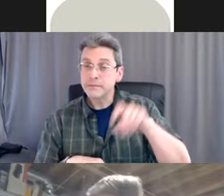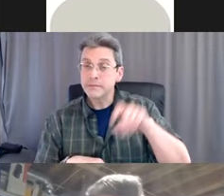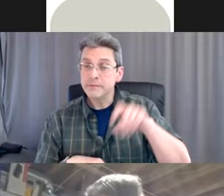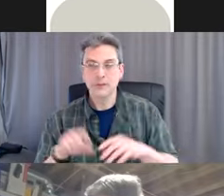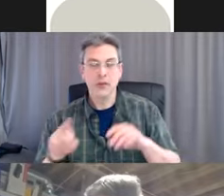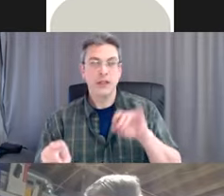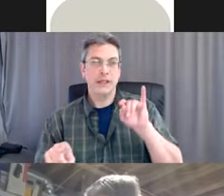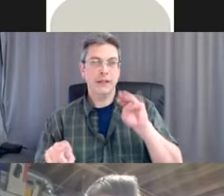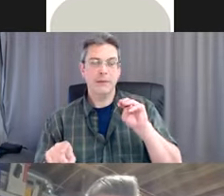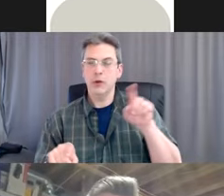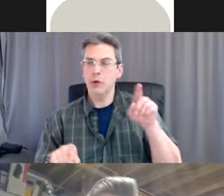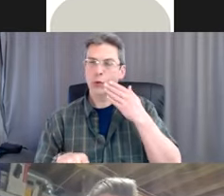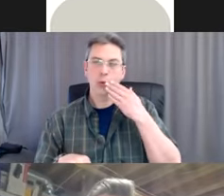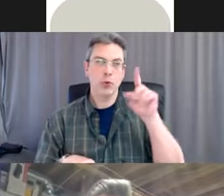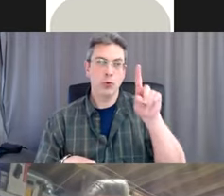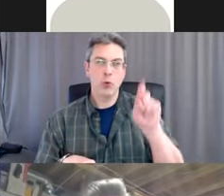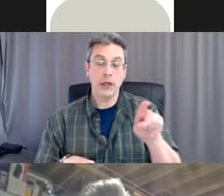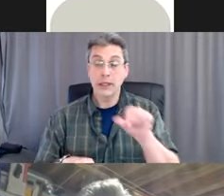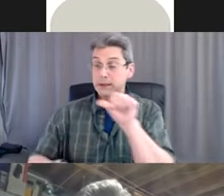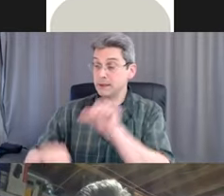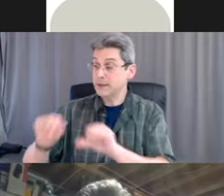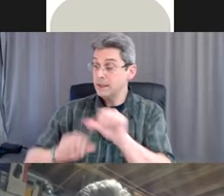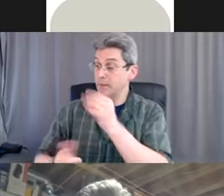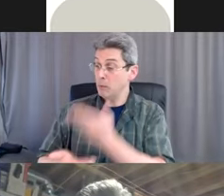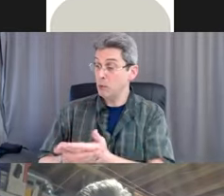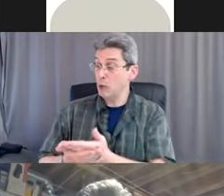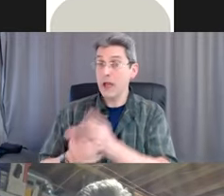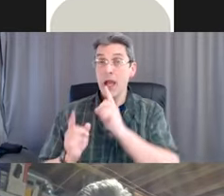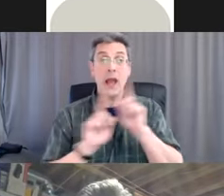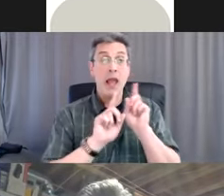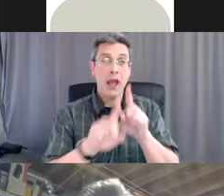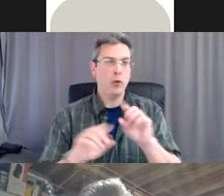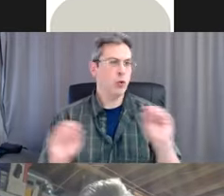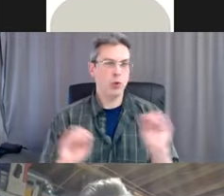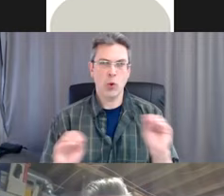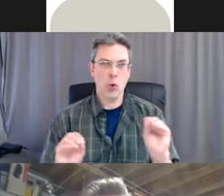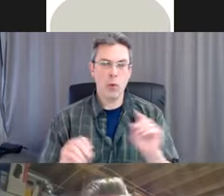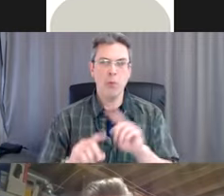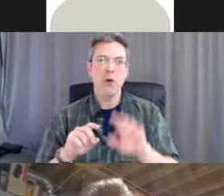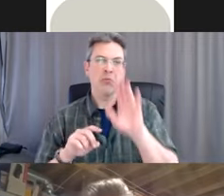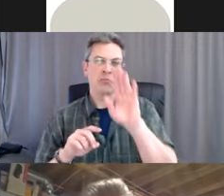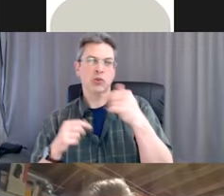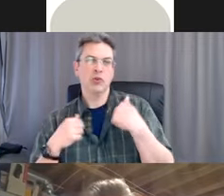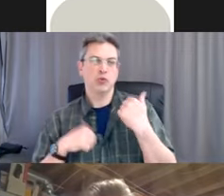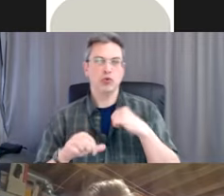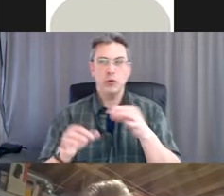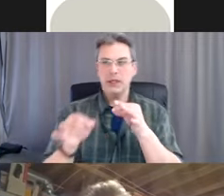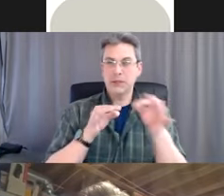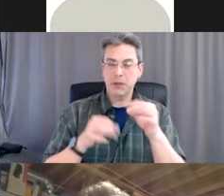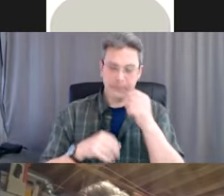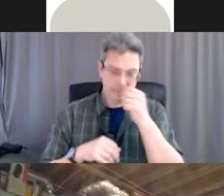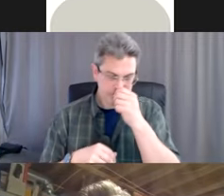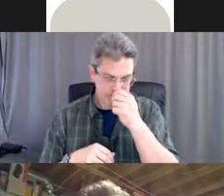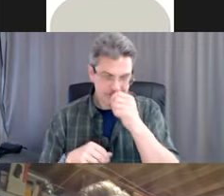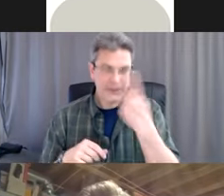answer for you, but I have a correlation answer for you. So double gloving is always one of